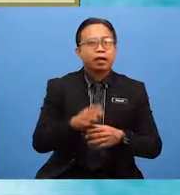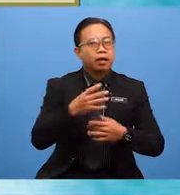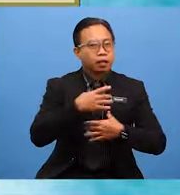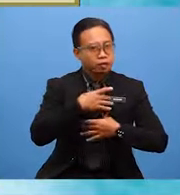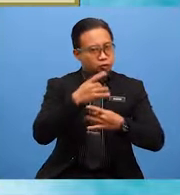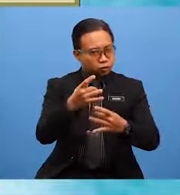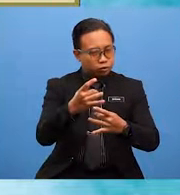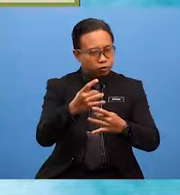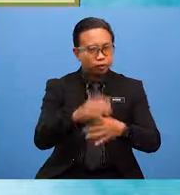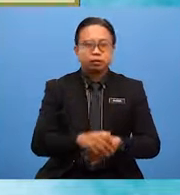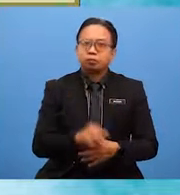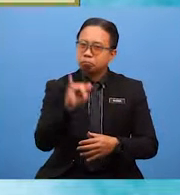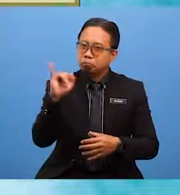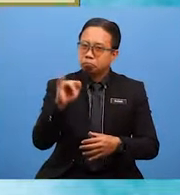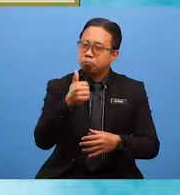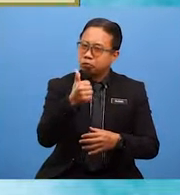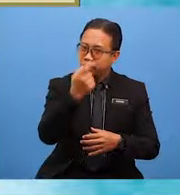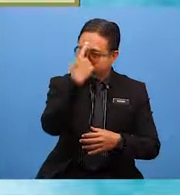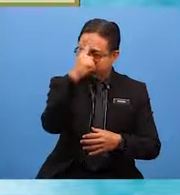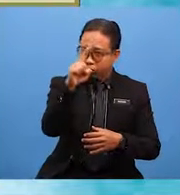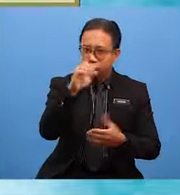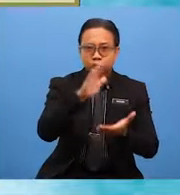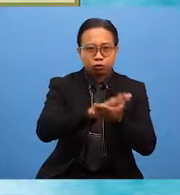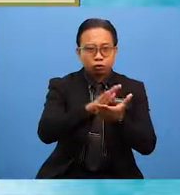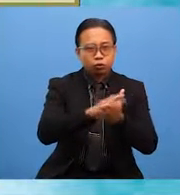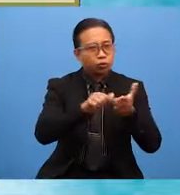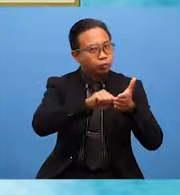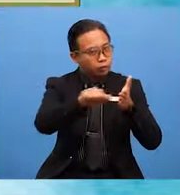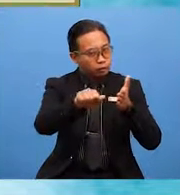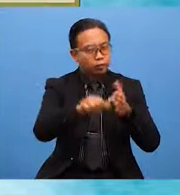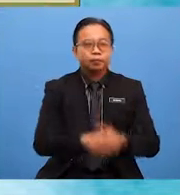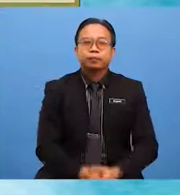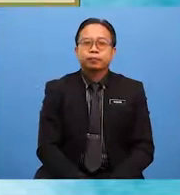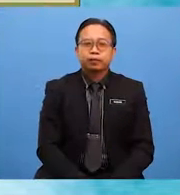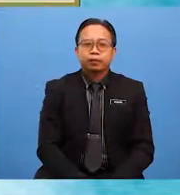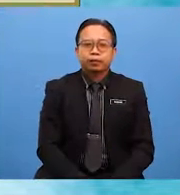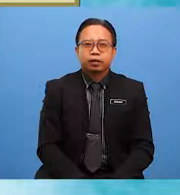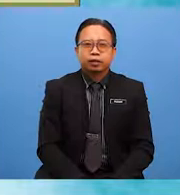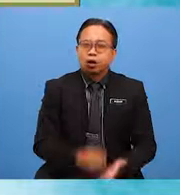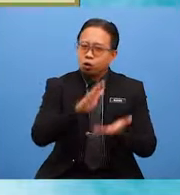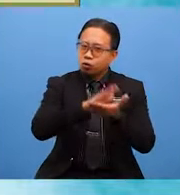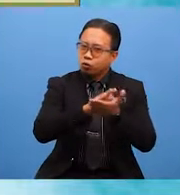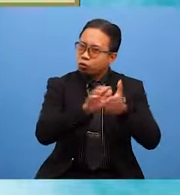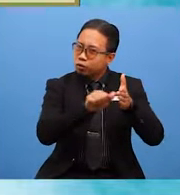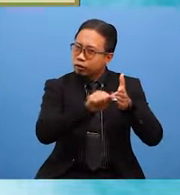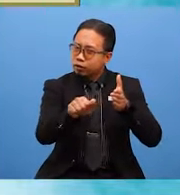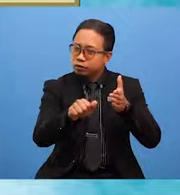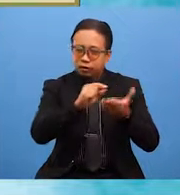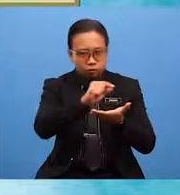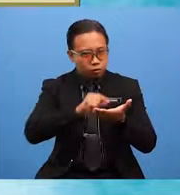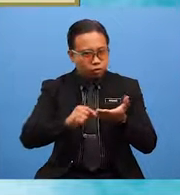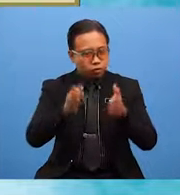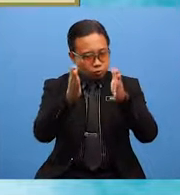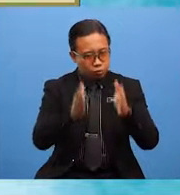possible since it is for the school magazine. The school magazine editor, Omar,